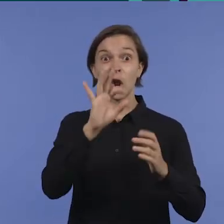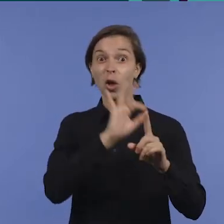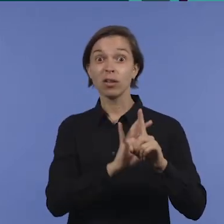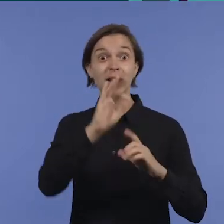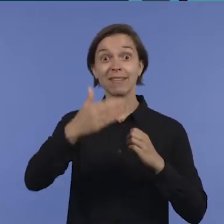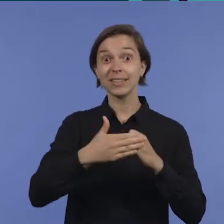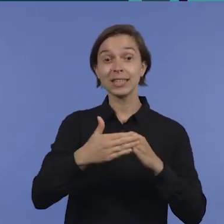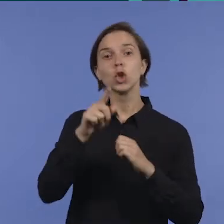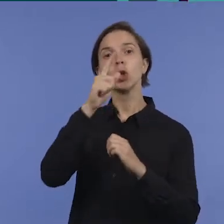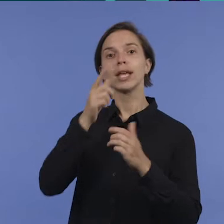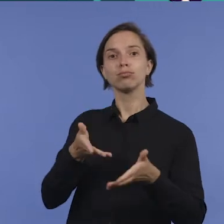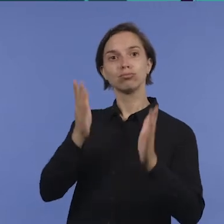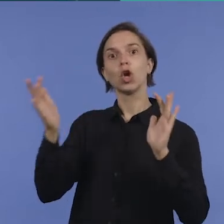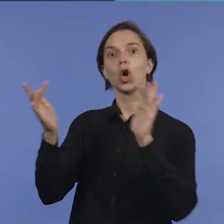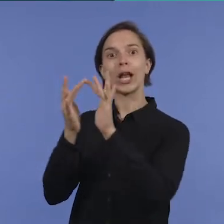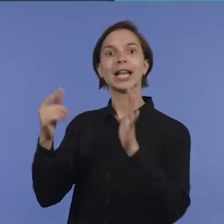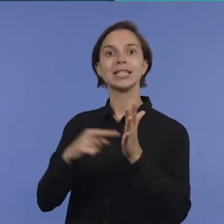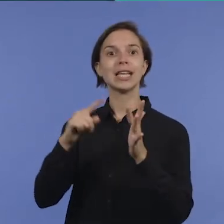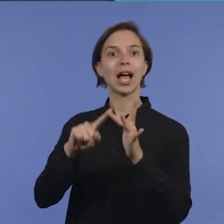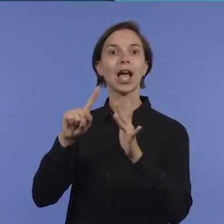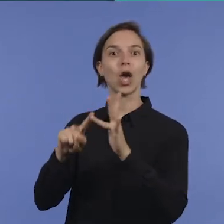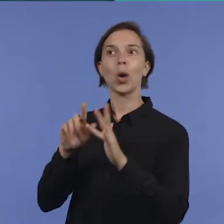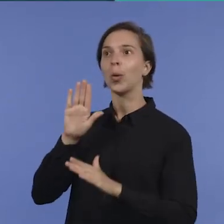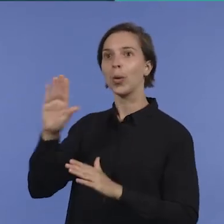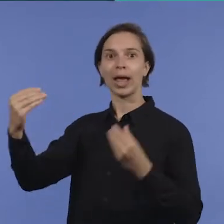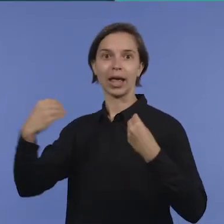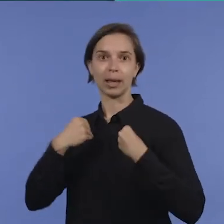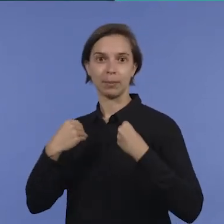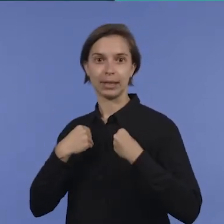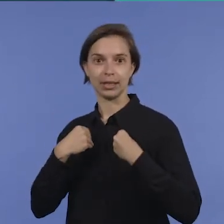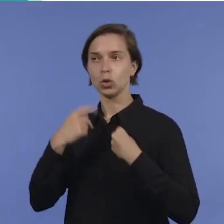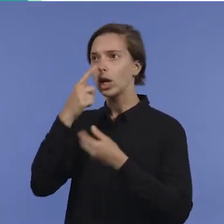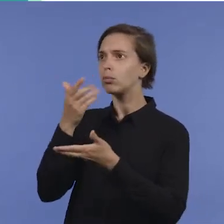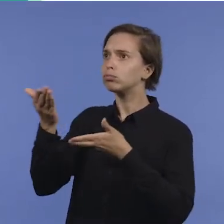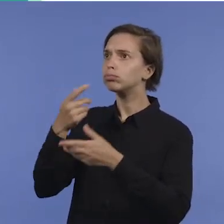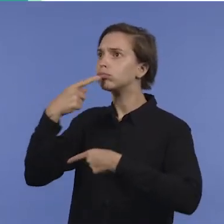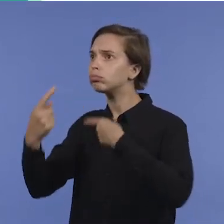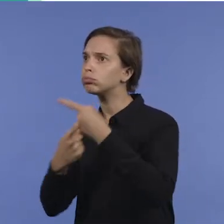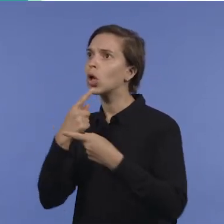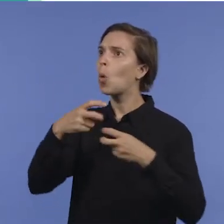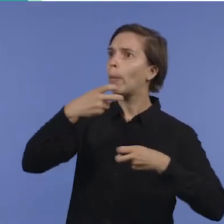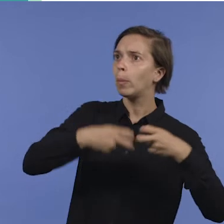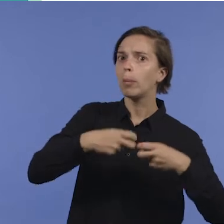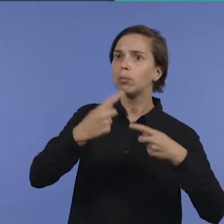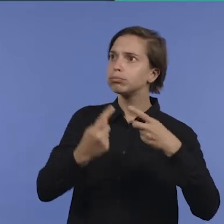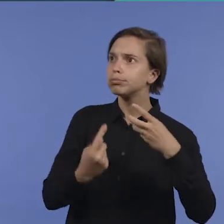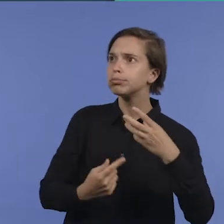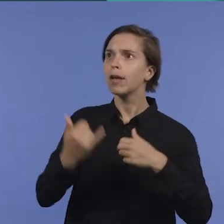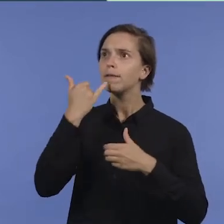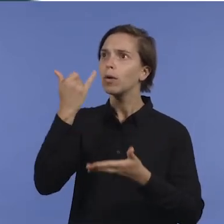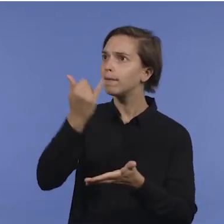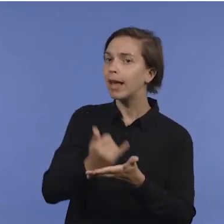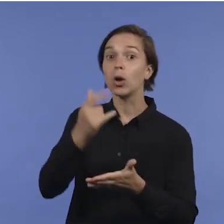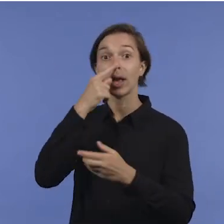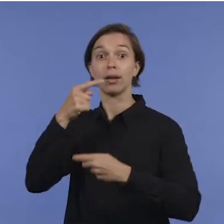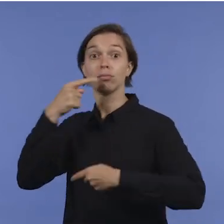telecommunications industry ombudsman. You can talk to them about faults and service difficulties, like your phone problem. They may